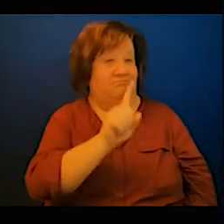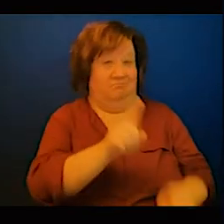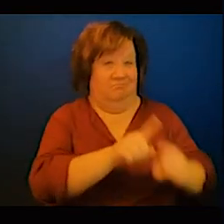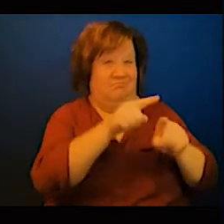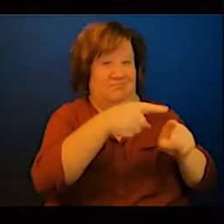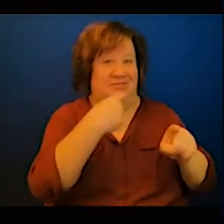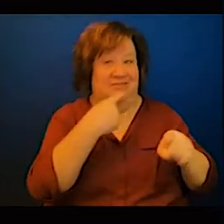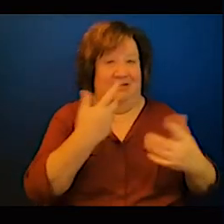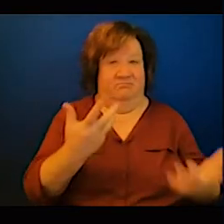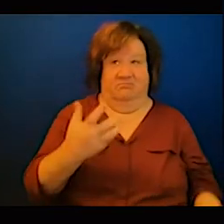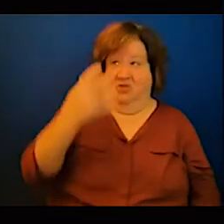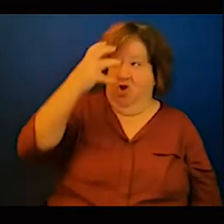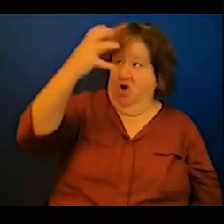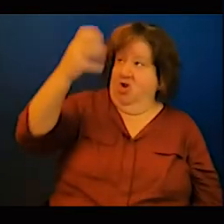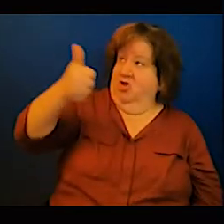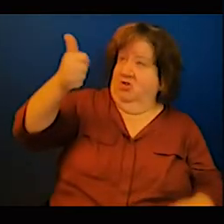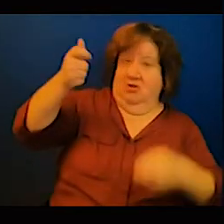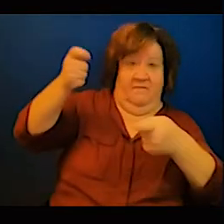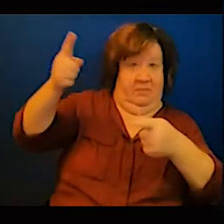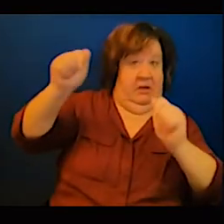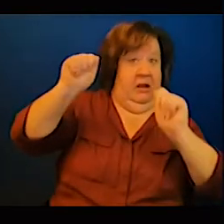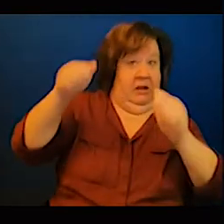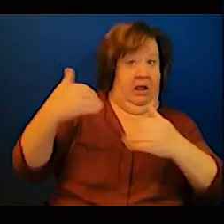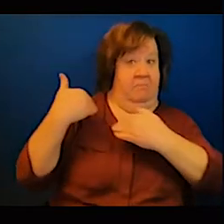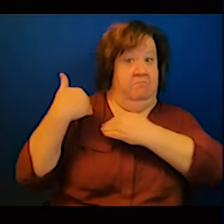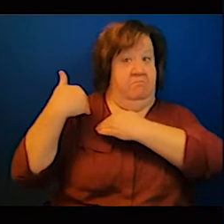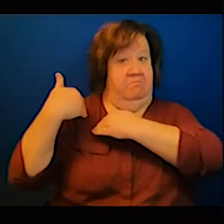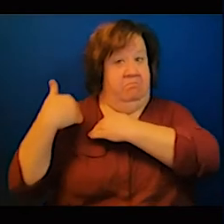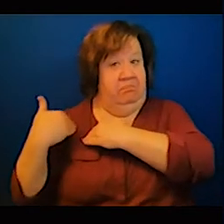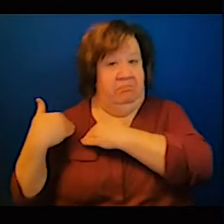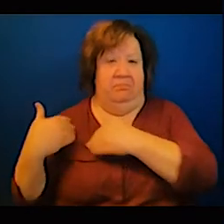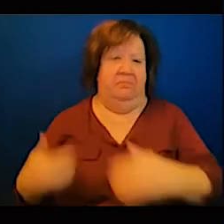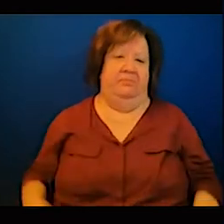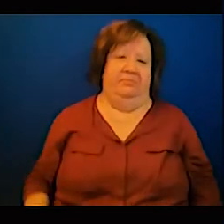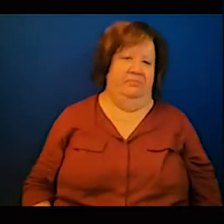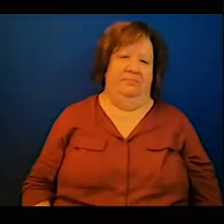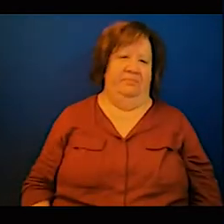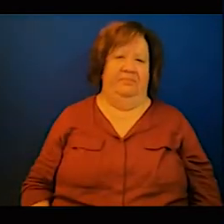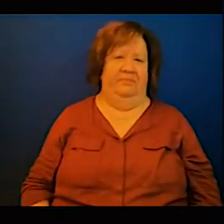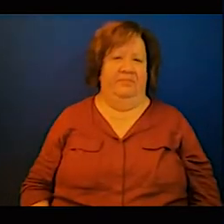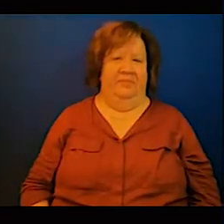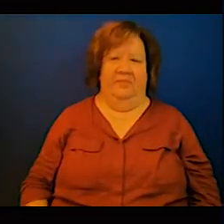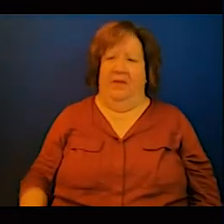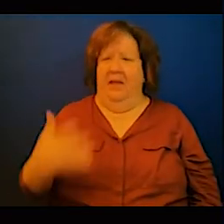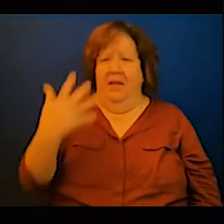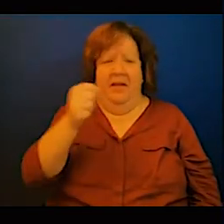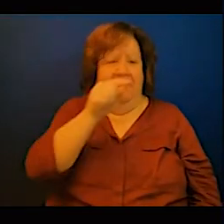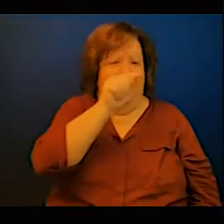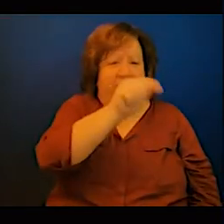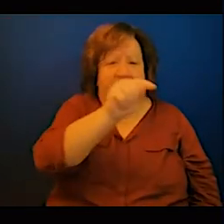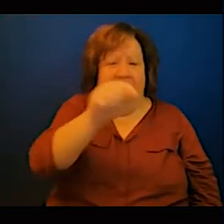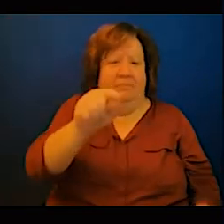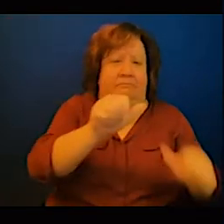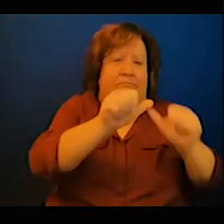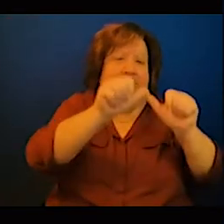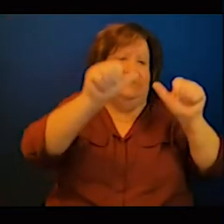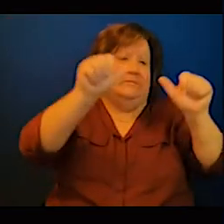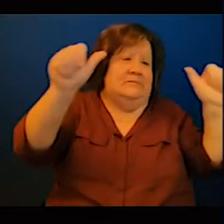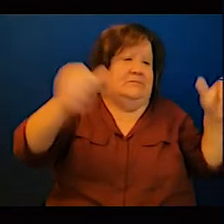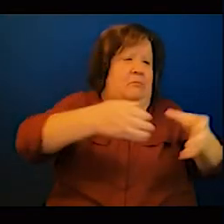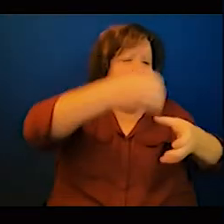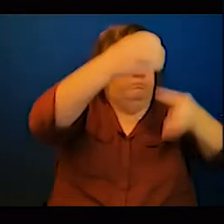that's what those are such companies that Toby is happy to deal with because they come they know how to put projects together they know how to